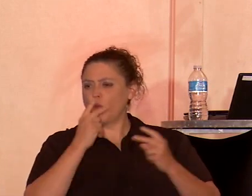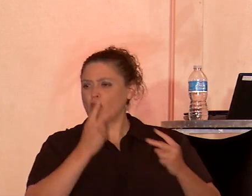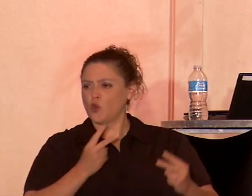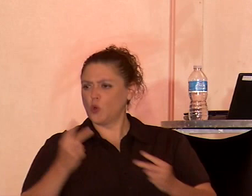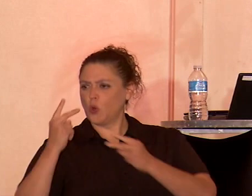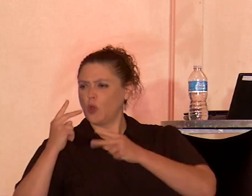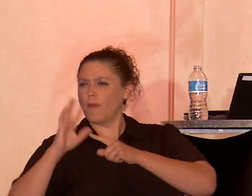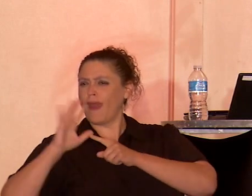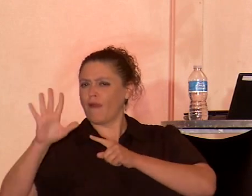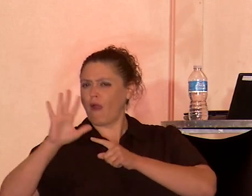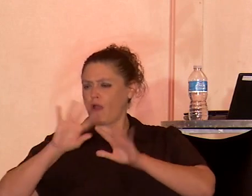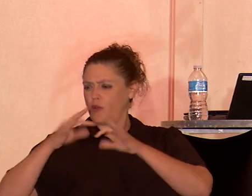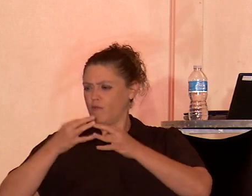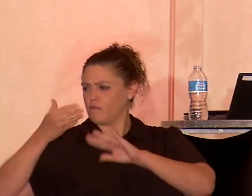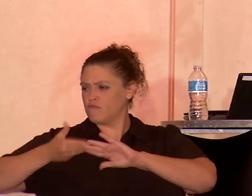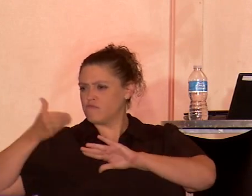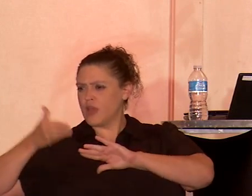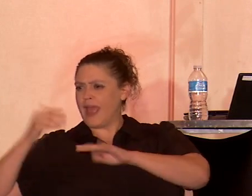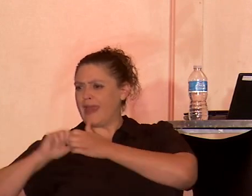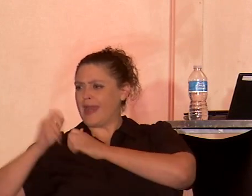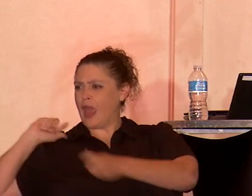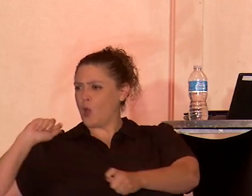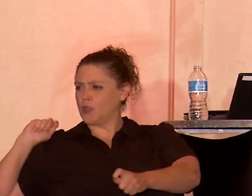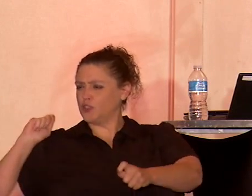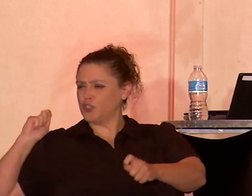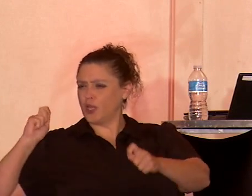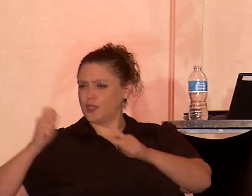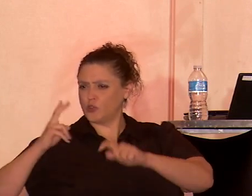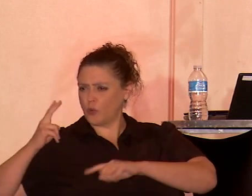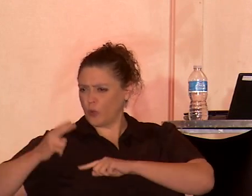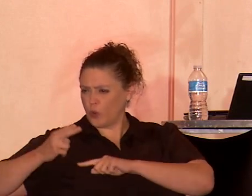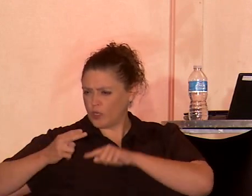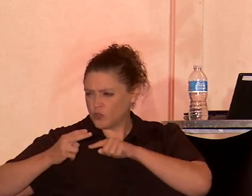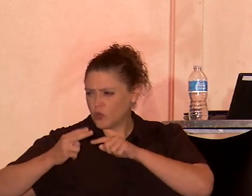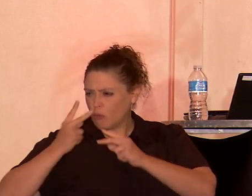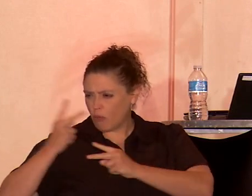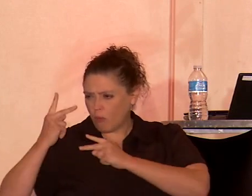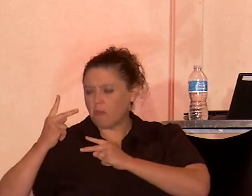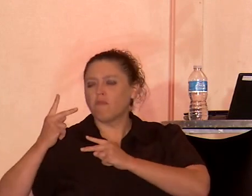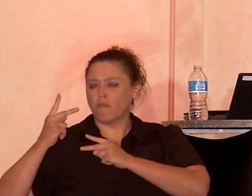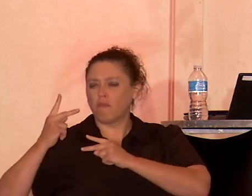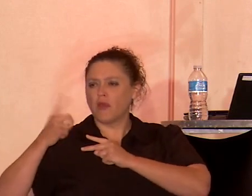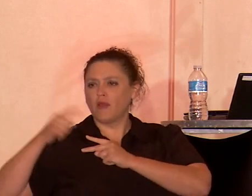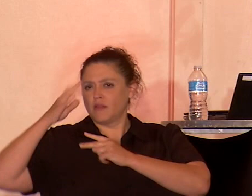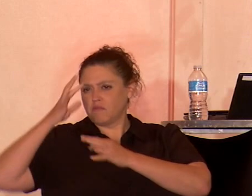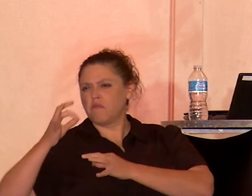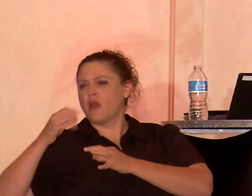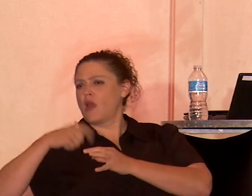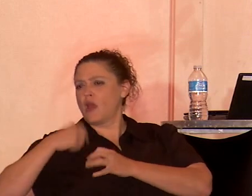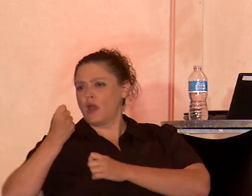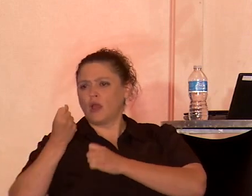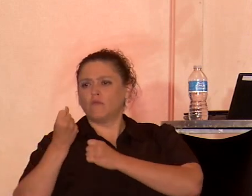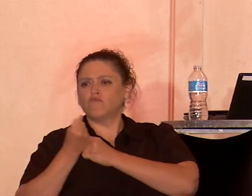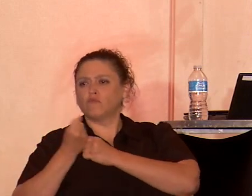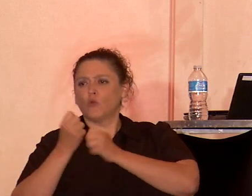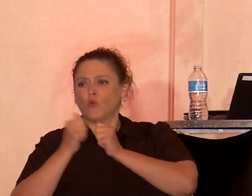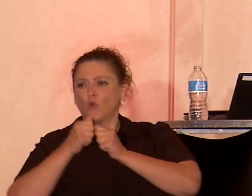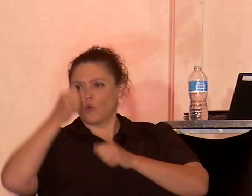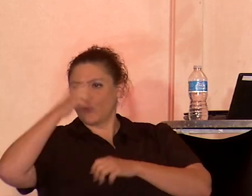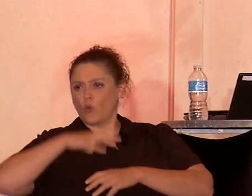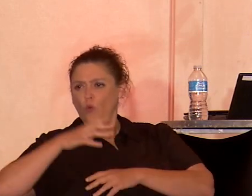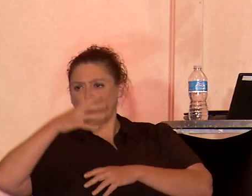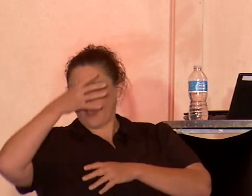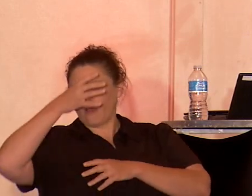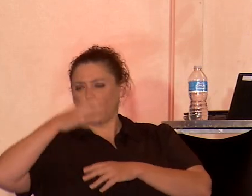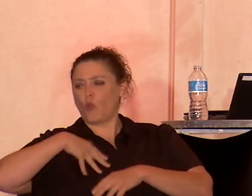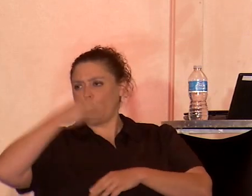heredity, and evolutionary history led them to insist that they shared the white man's inherited capacity for self